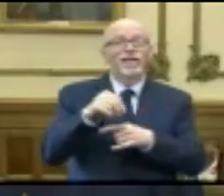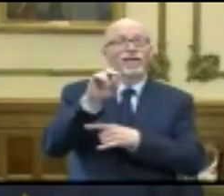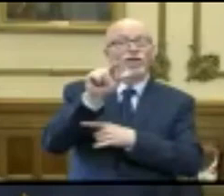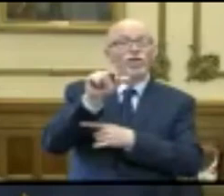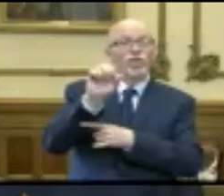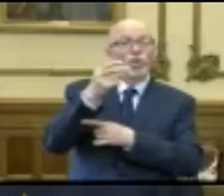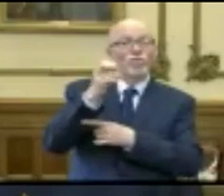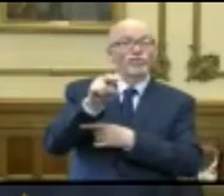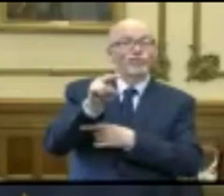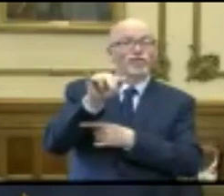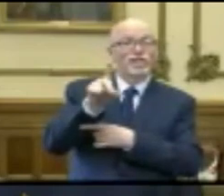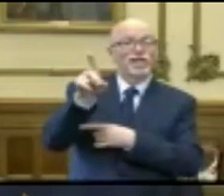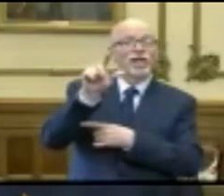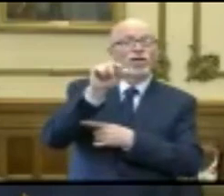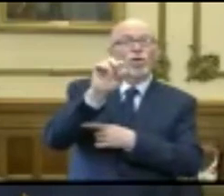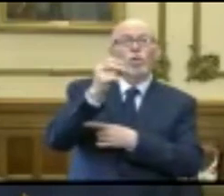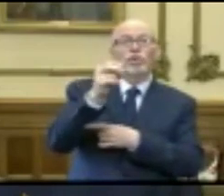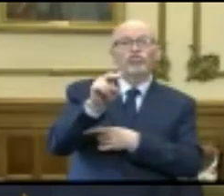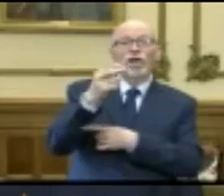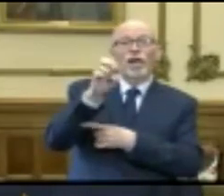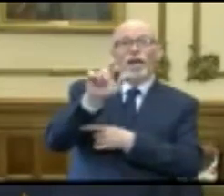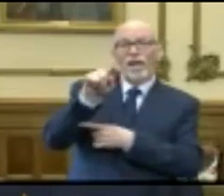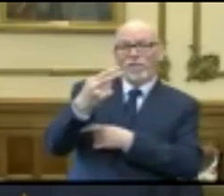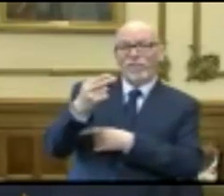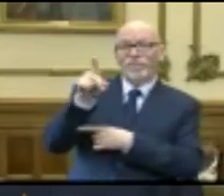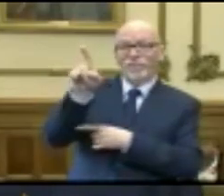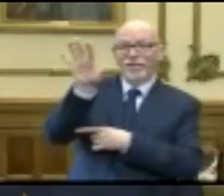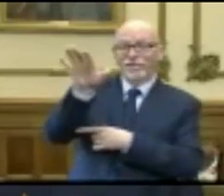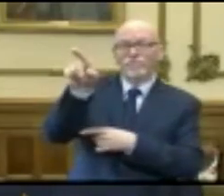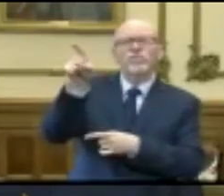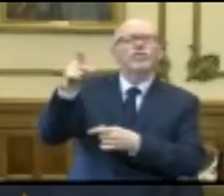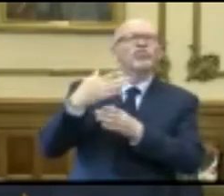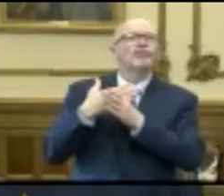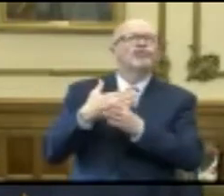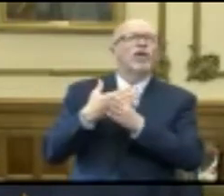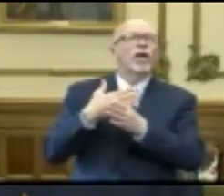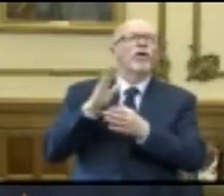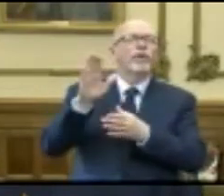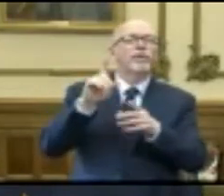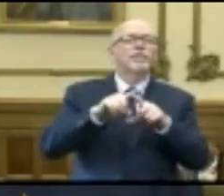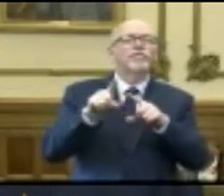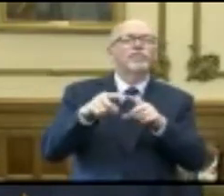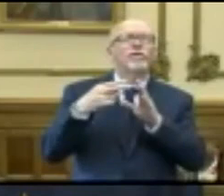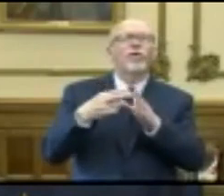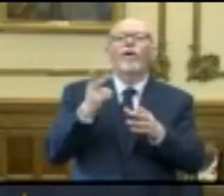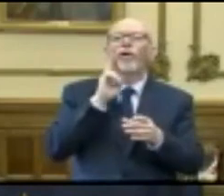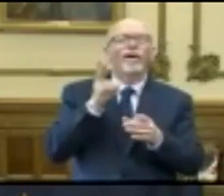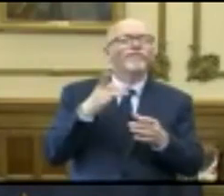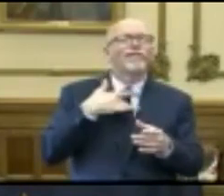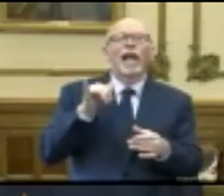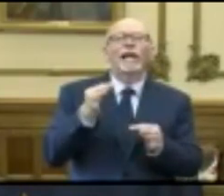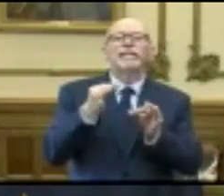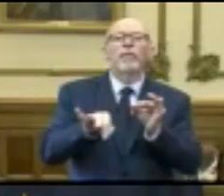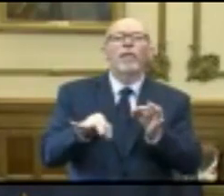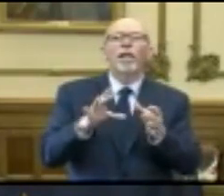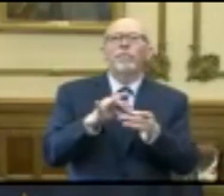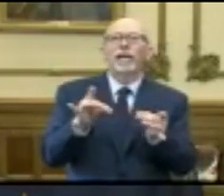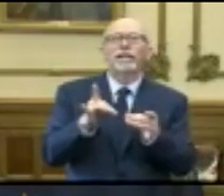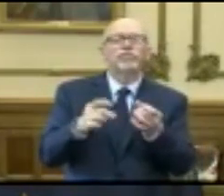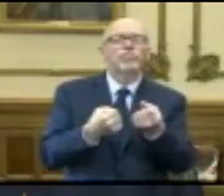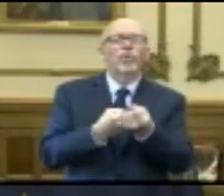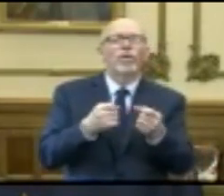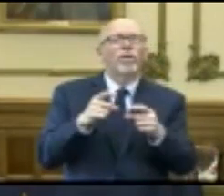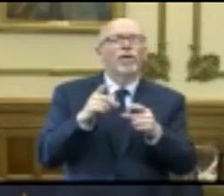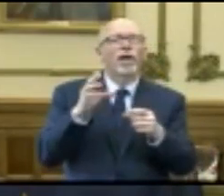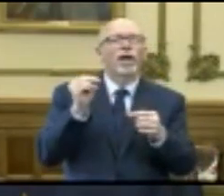at Goshen Health, they're sharing all these, you know, you might call them simple messages of support and